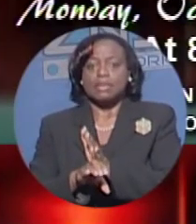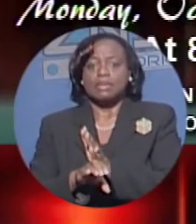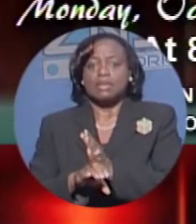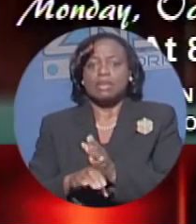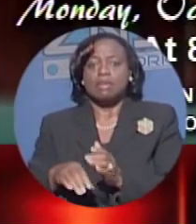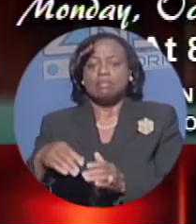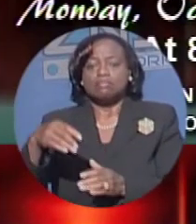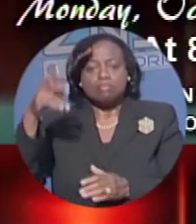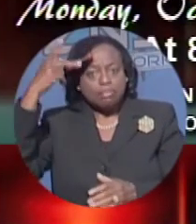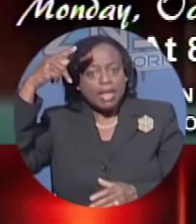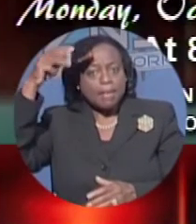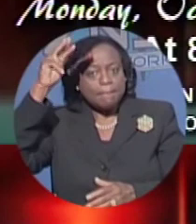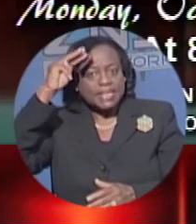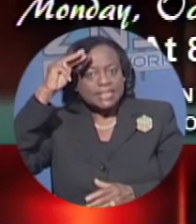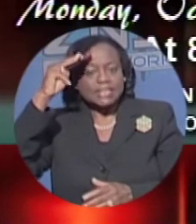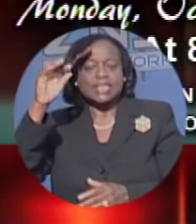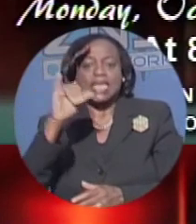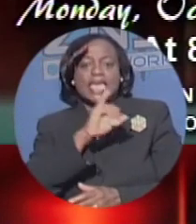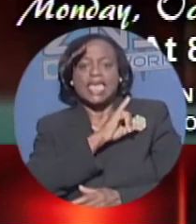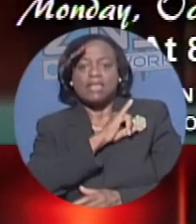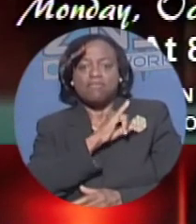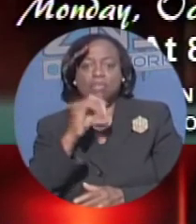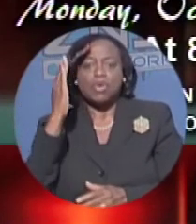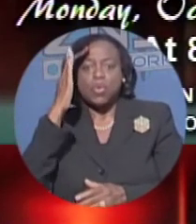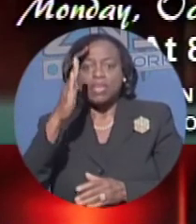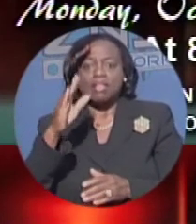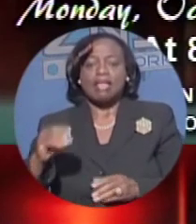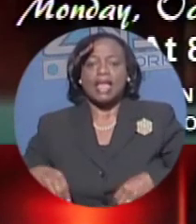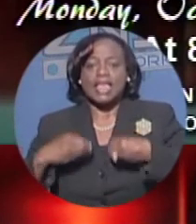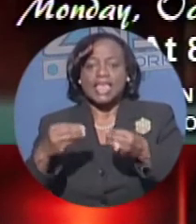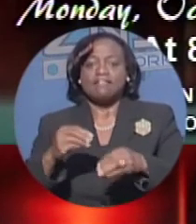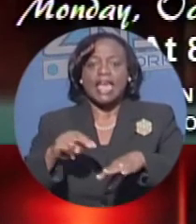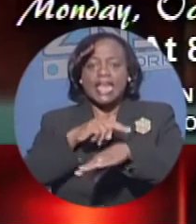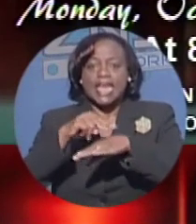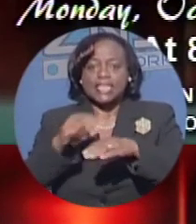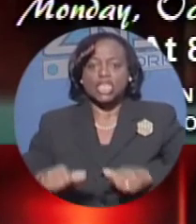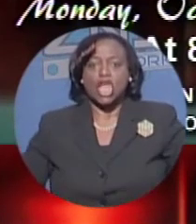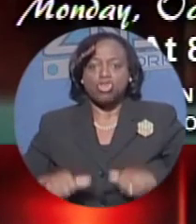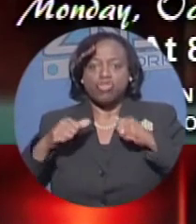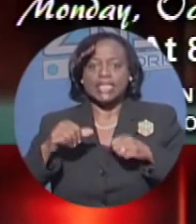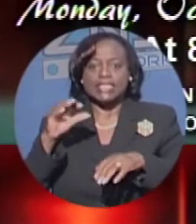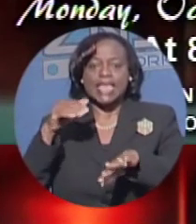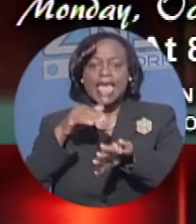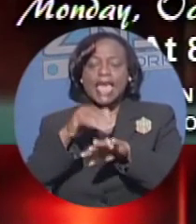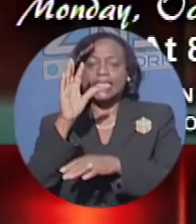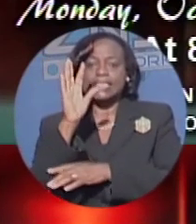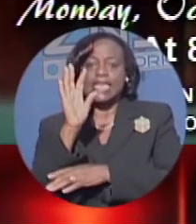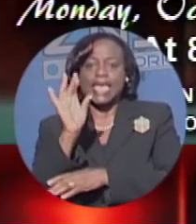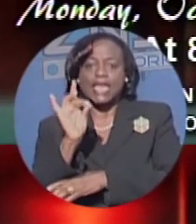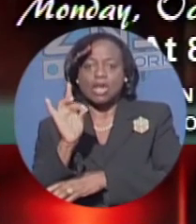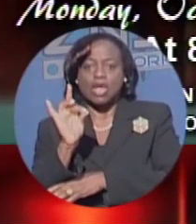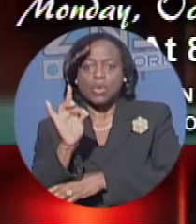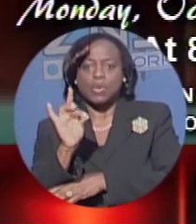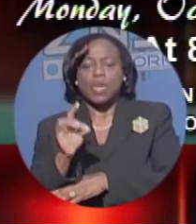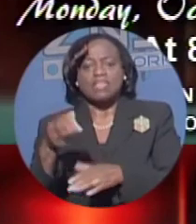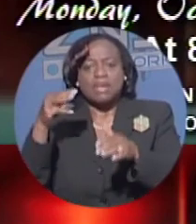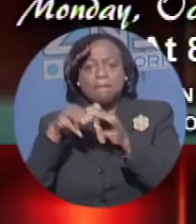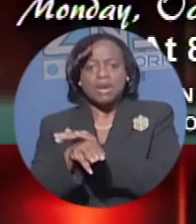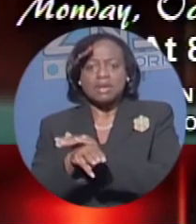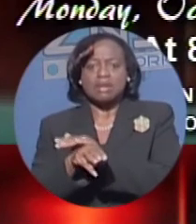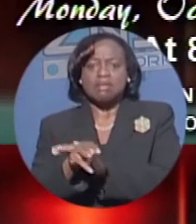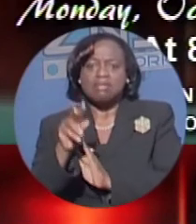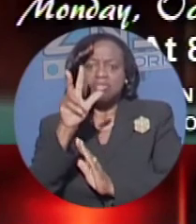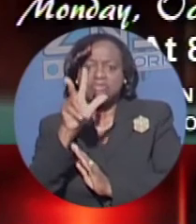a national address on crime tonight, right here on the ZNS Network at 8 o'clock. With the murder count and the triple digits and other